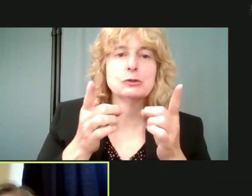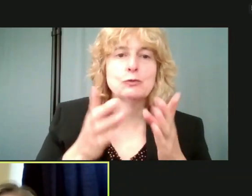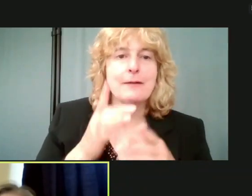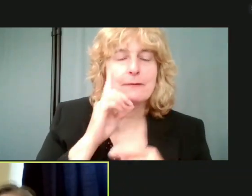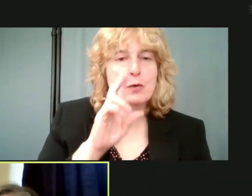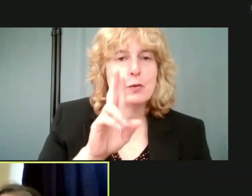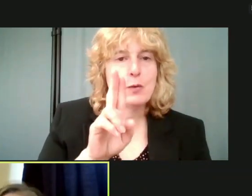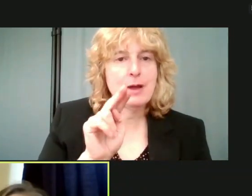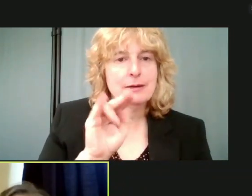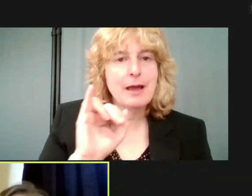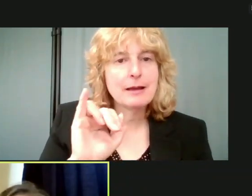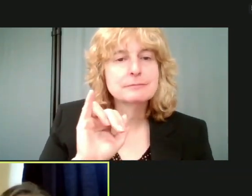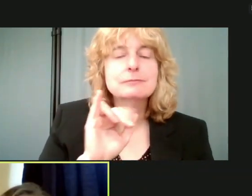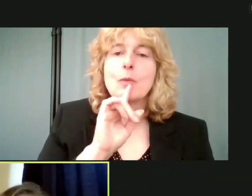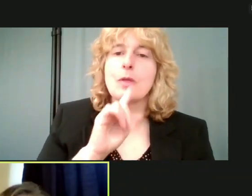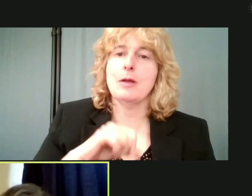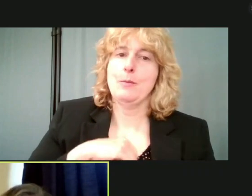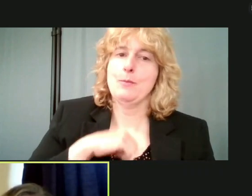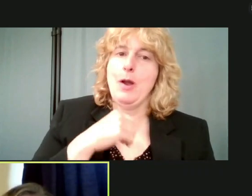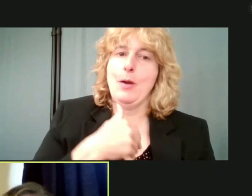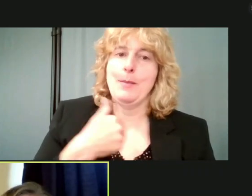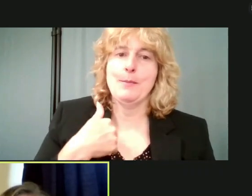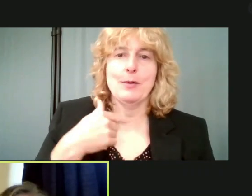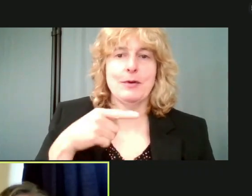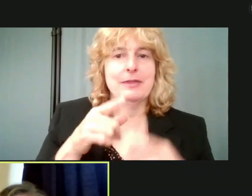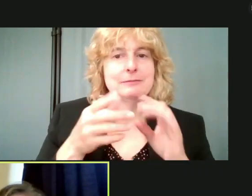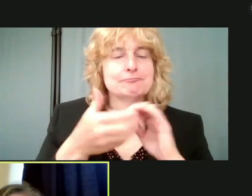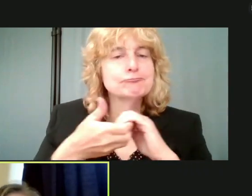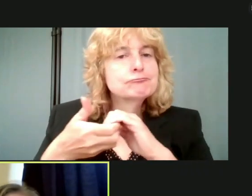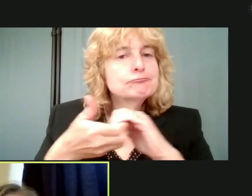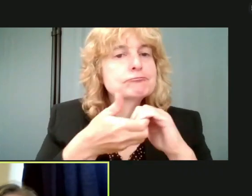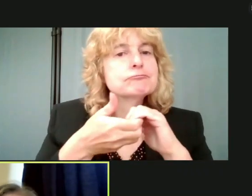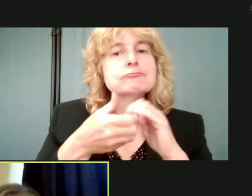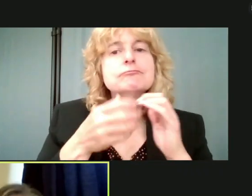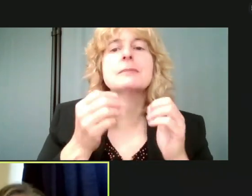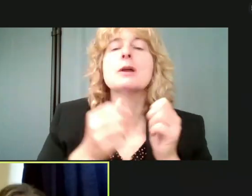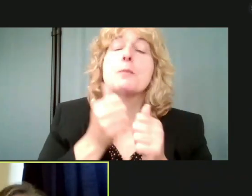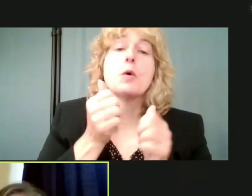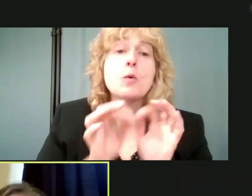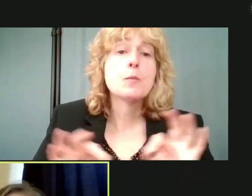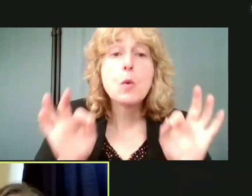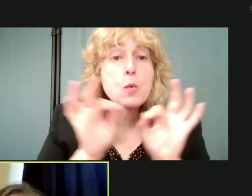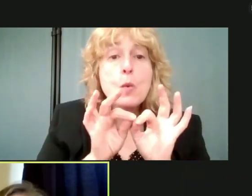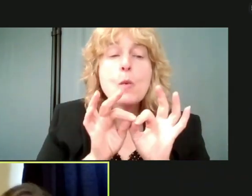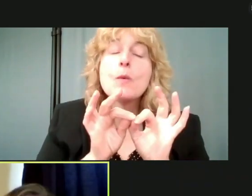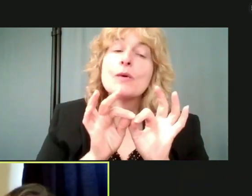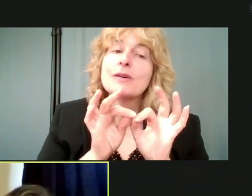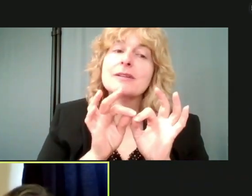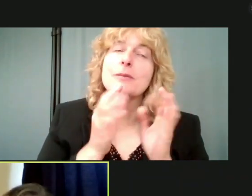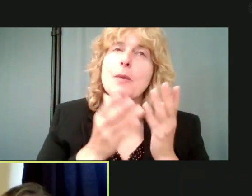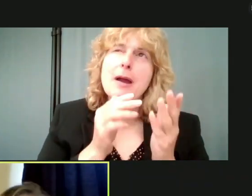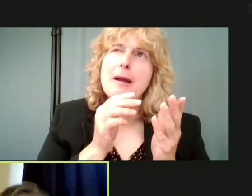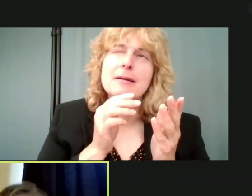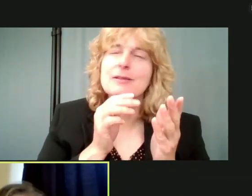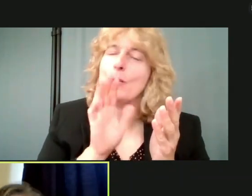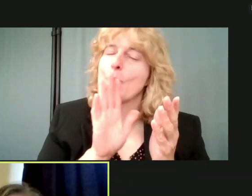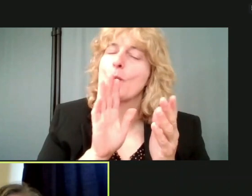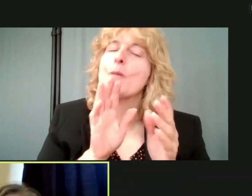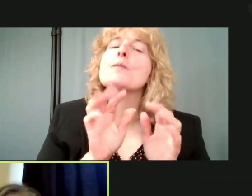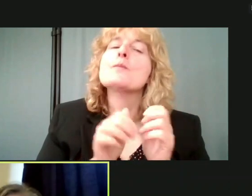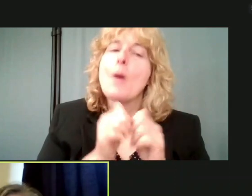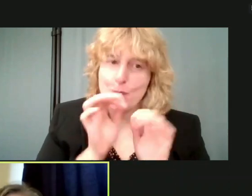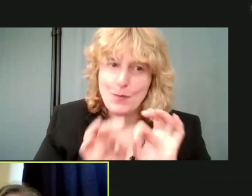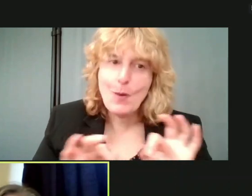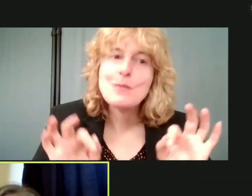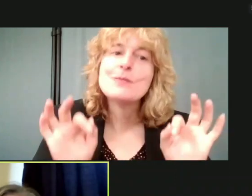I'm a really proud member of this coalition, and probably most importantly, not probably, most importantly, I'm the mom